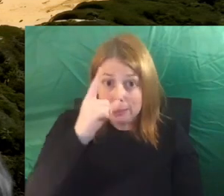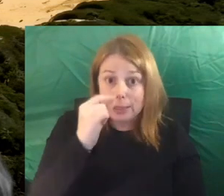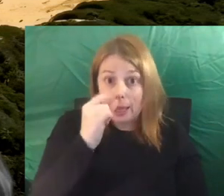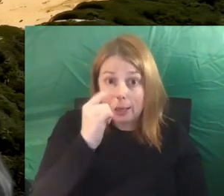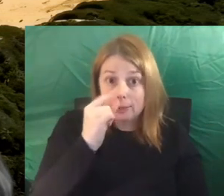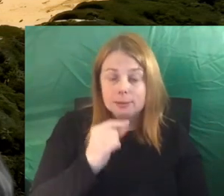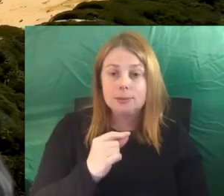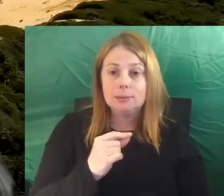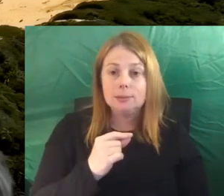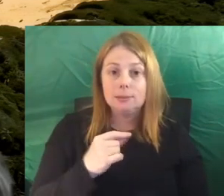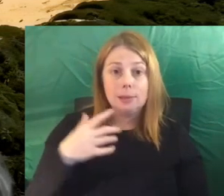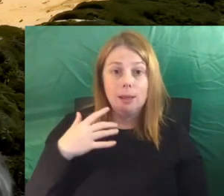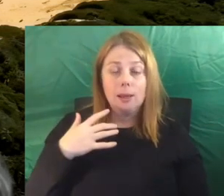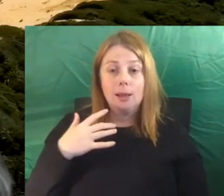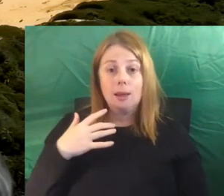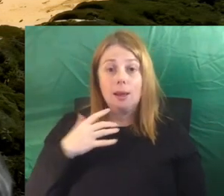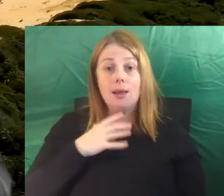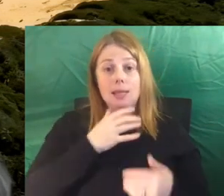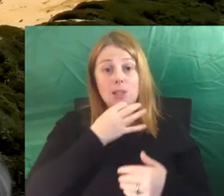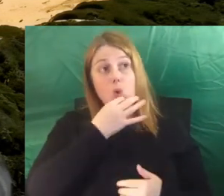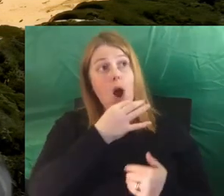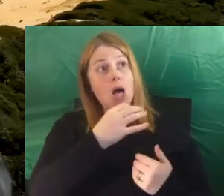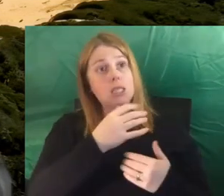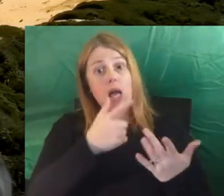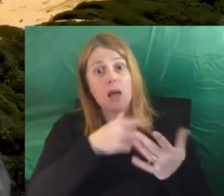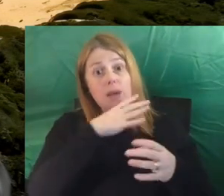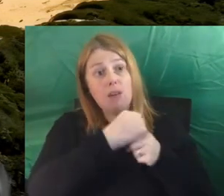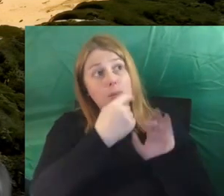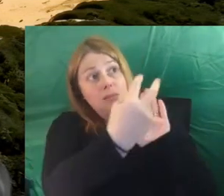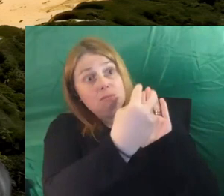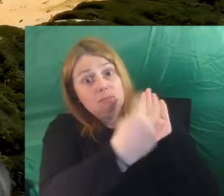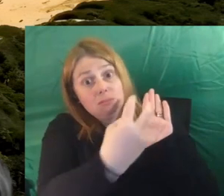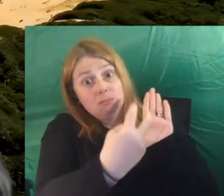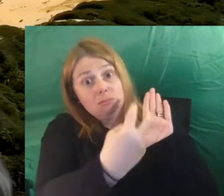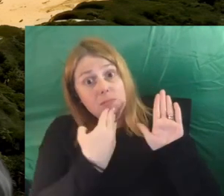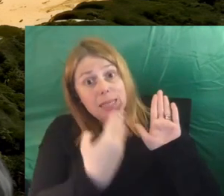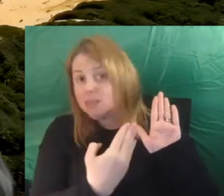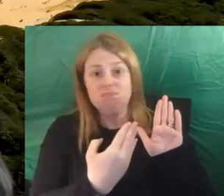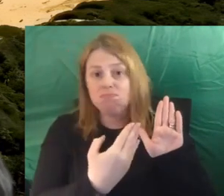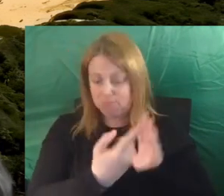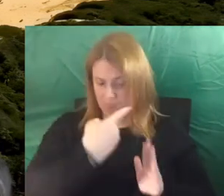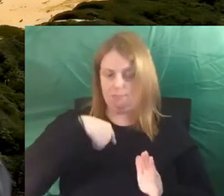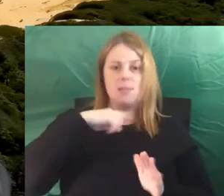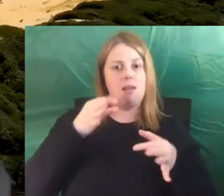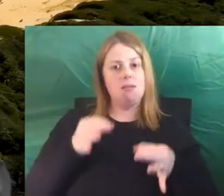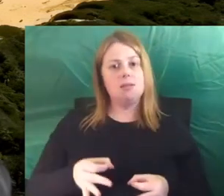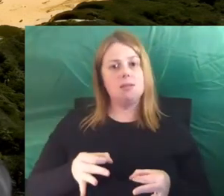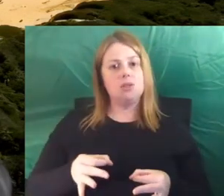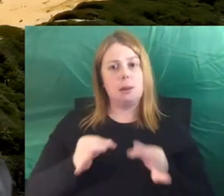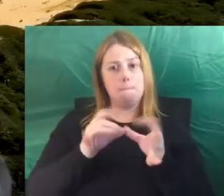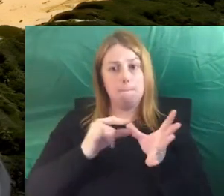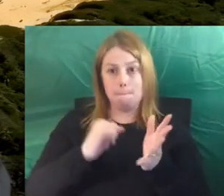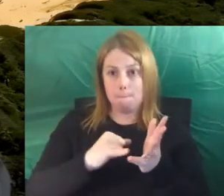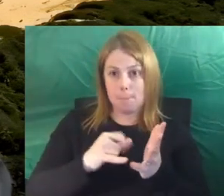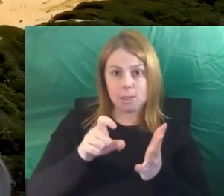Didn't require sign off by another level of government. This is just the will. At Bass Coast, we have a gender pay